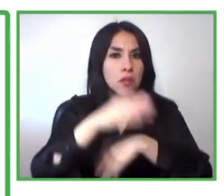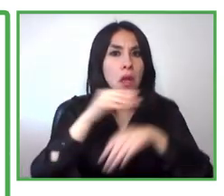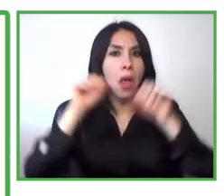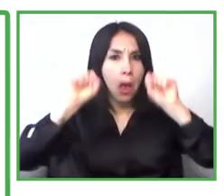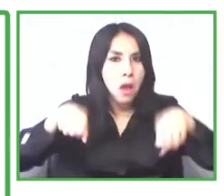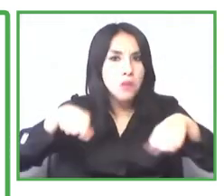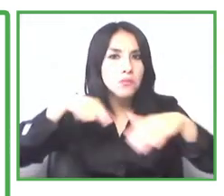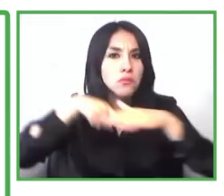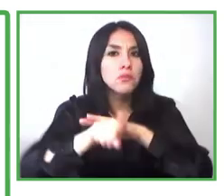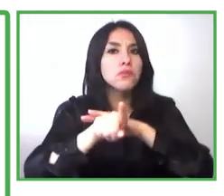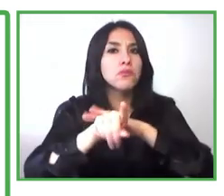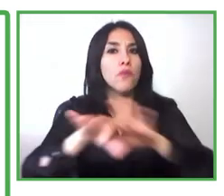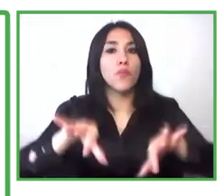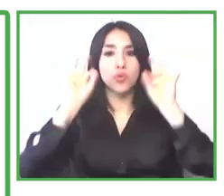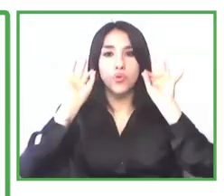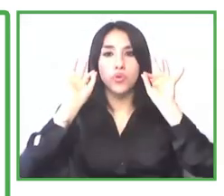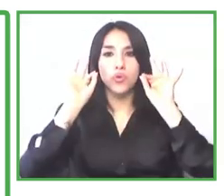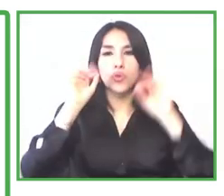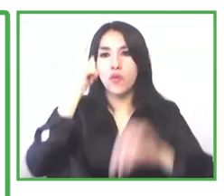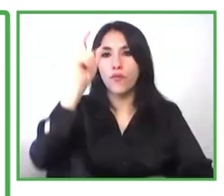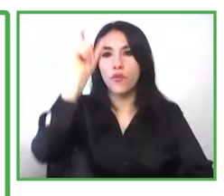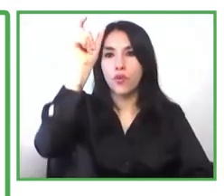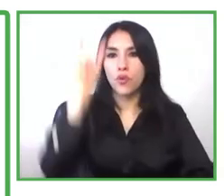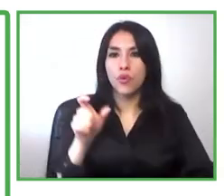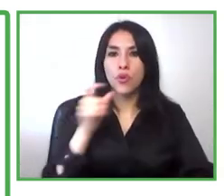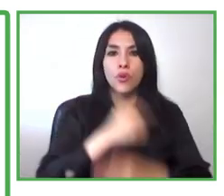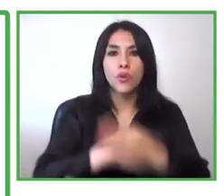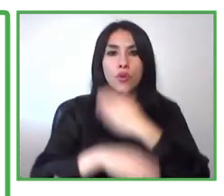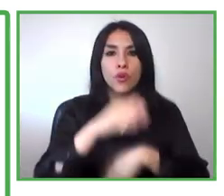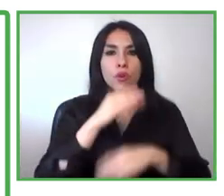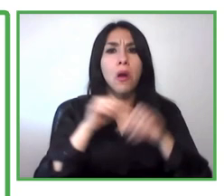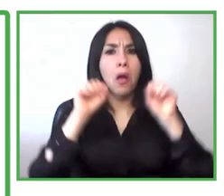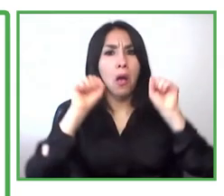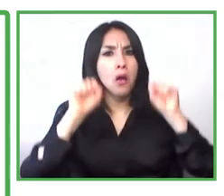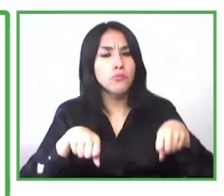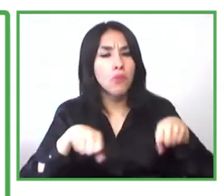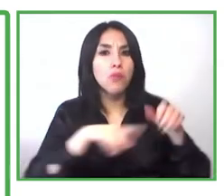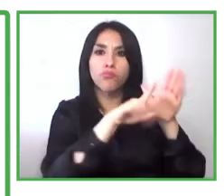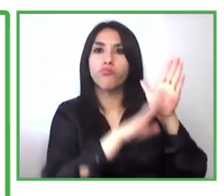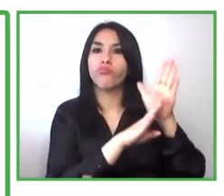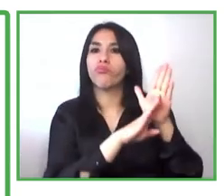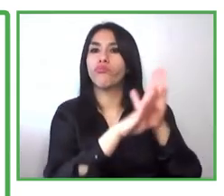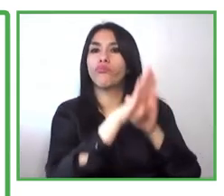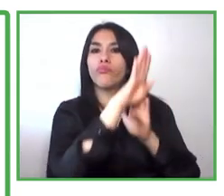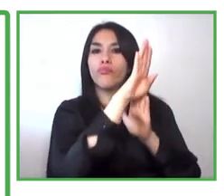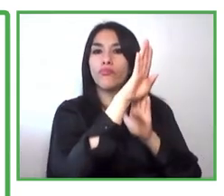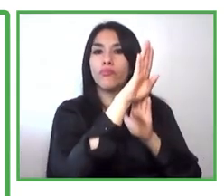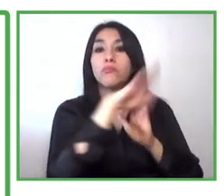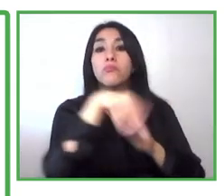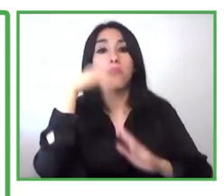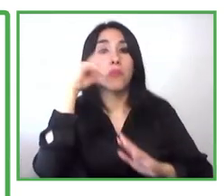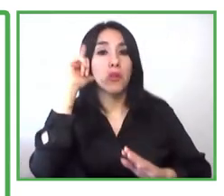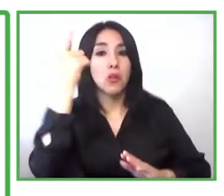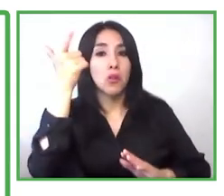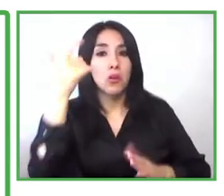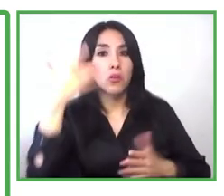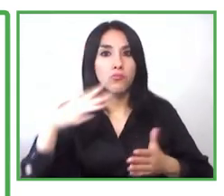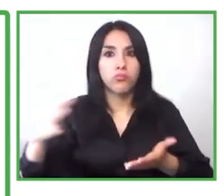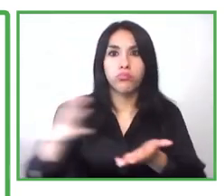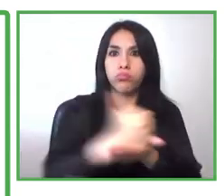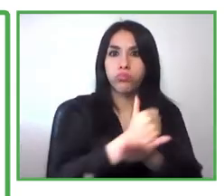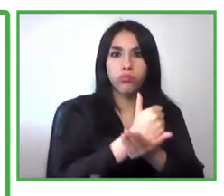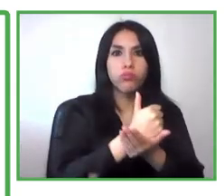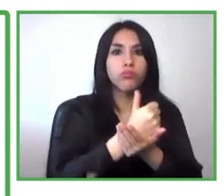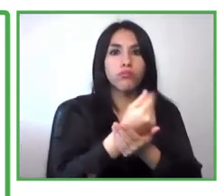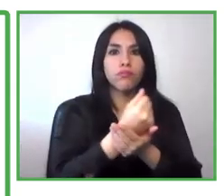this so people with disability can be a successful entrepreneur that can generate jobs and they can generate